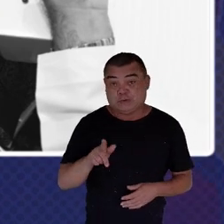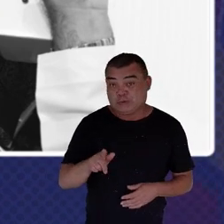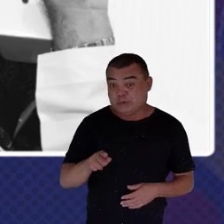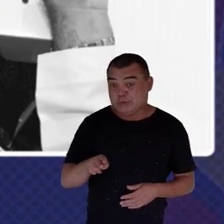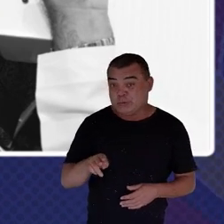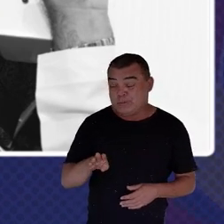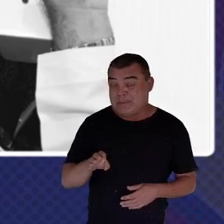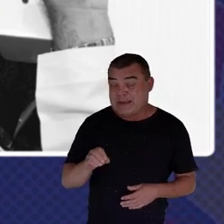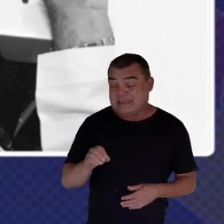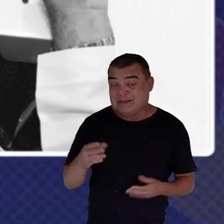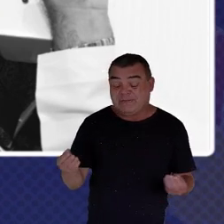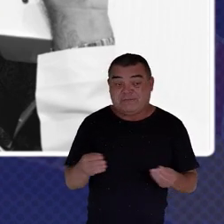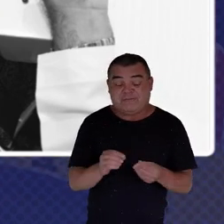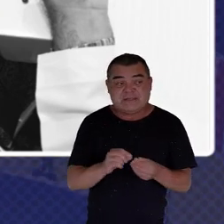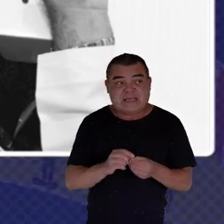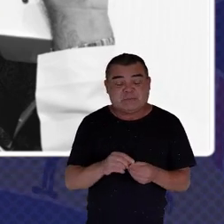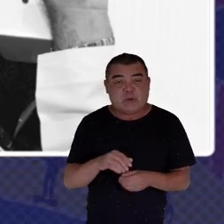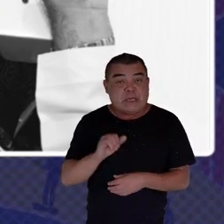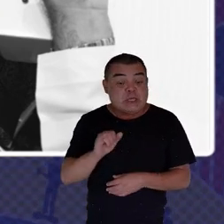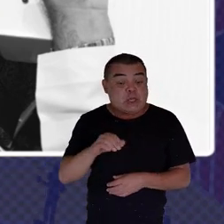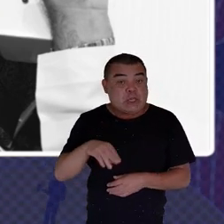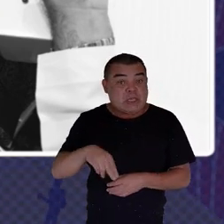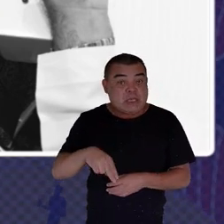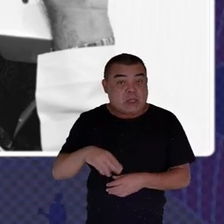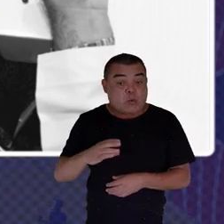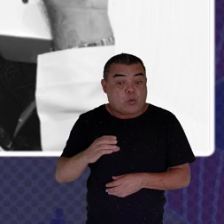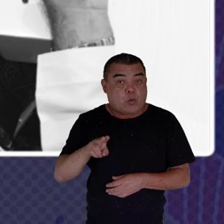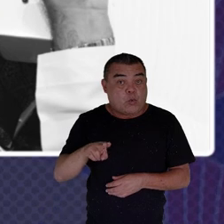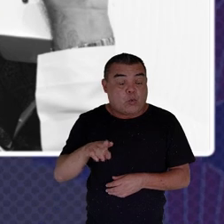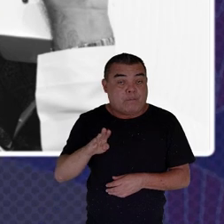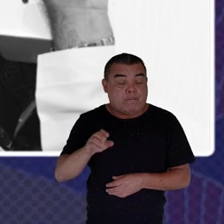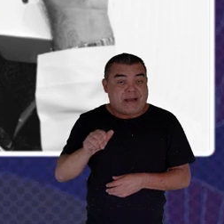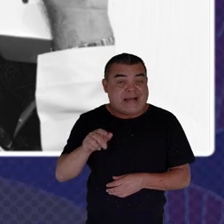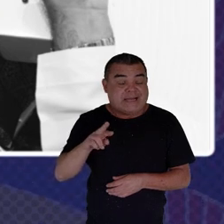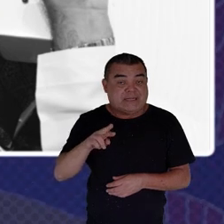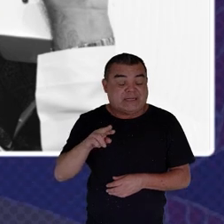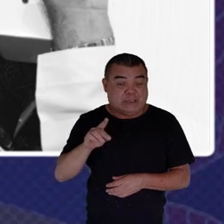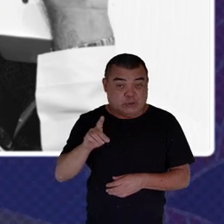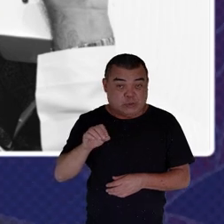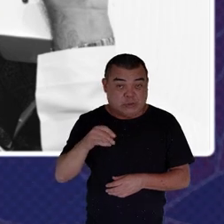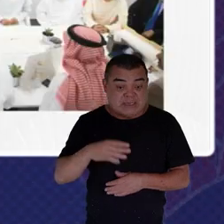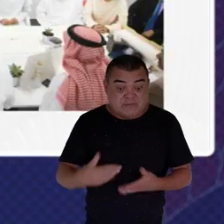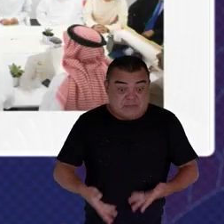The second one we have is accelerating delivery Through collaboration and co-creation